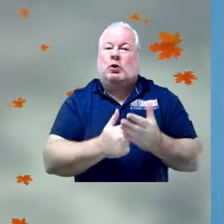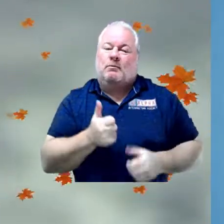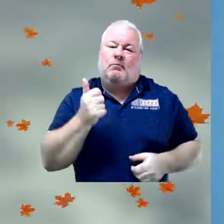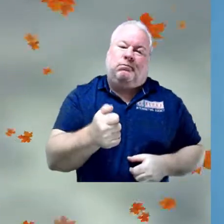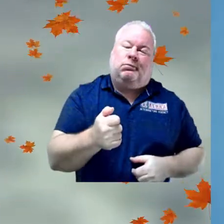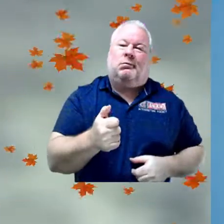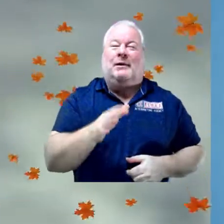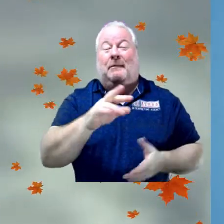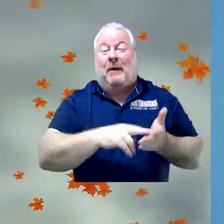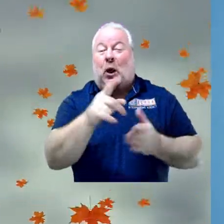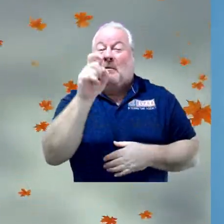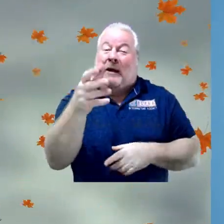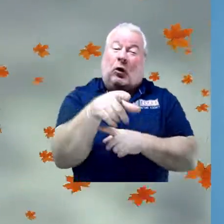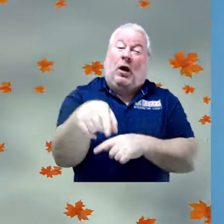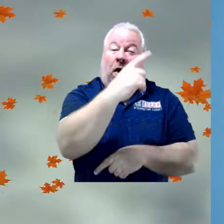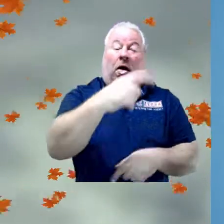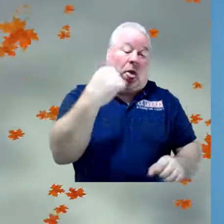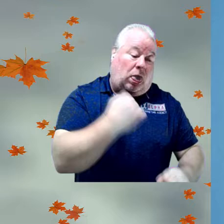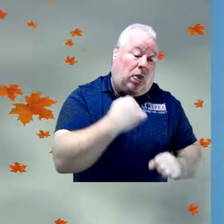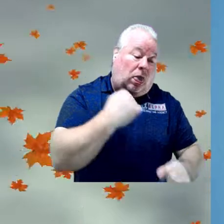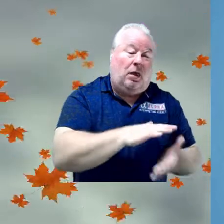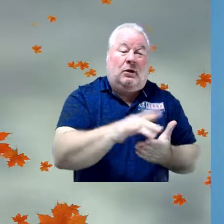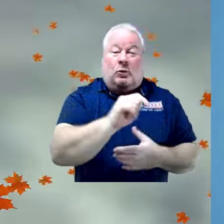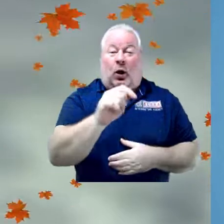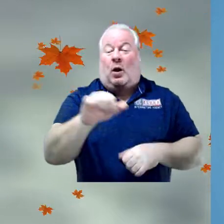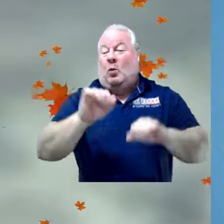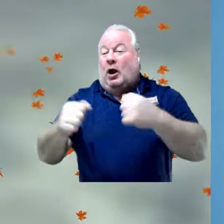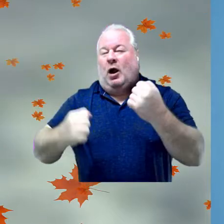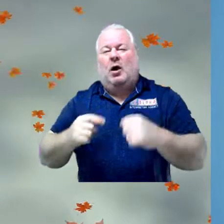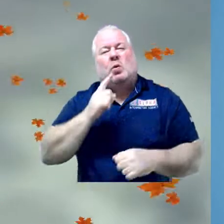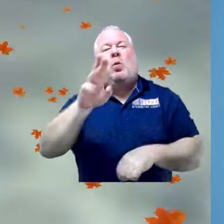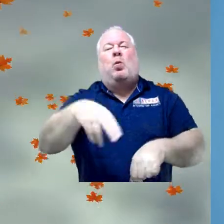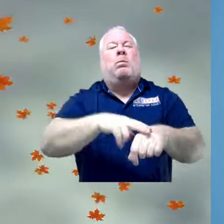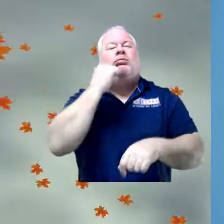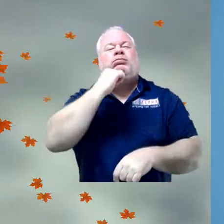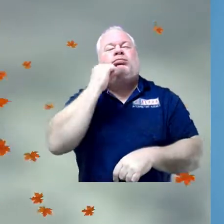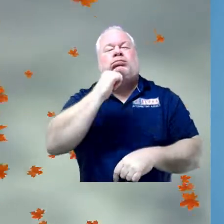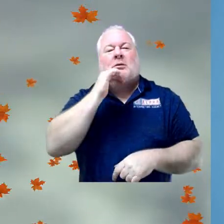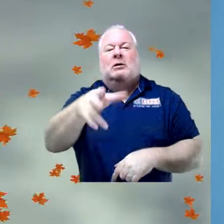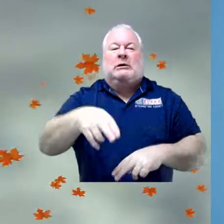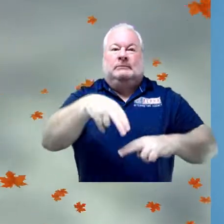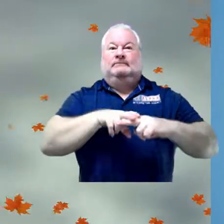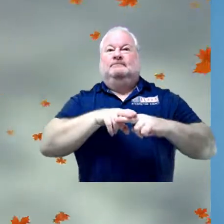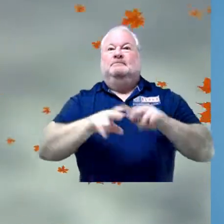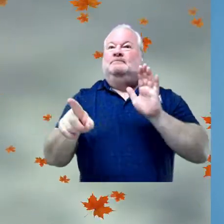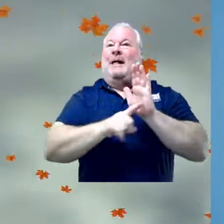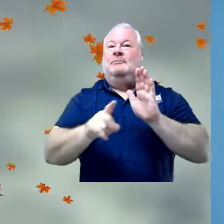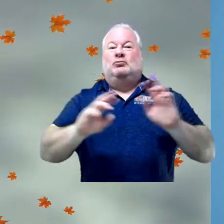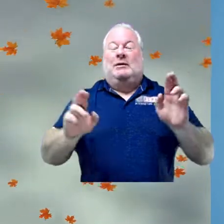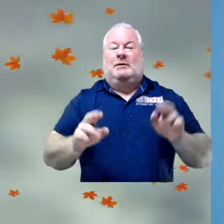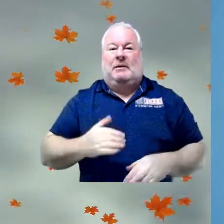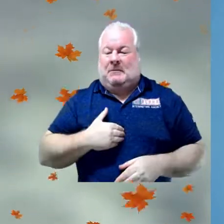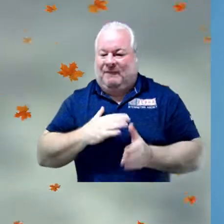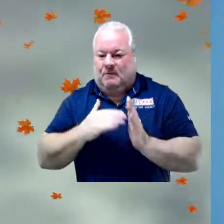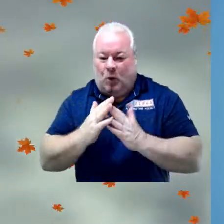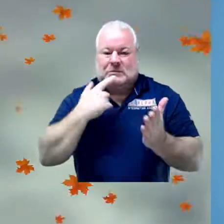it won't be anything like cleaning toilets or washing your teacher's car. There'll be things you're supposed to be doing anyway, like being in your seat when the bell rings,